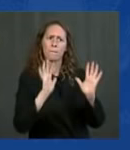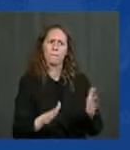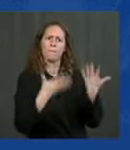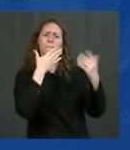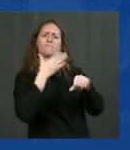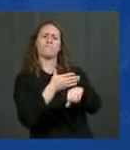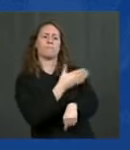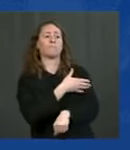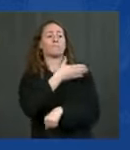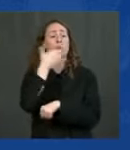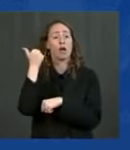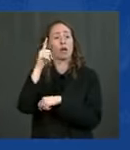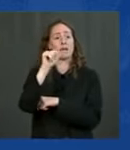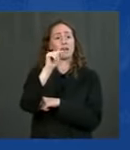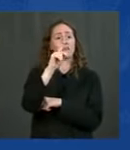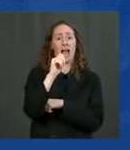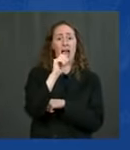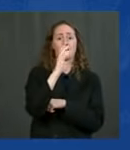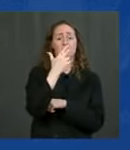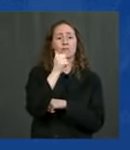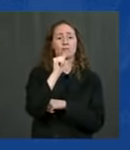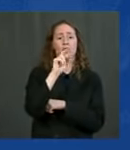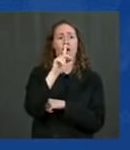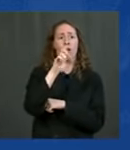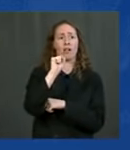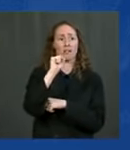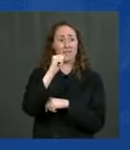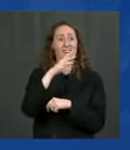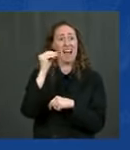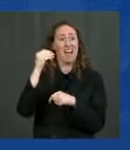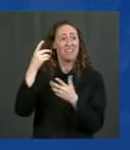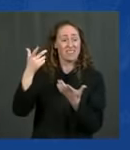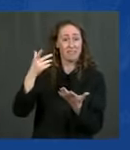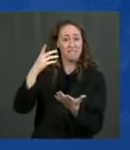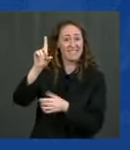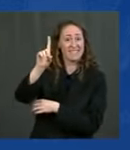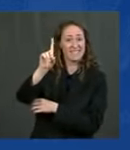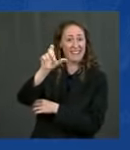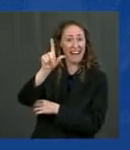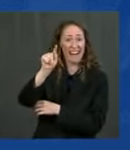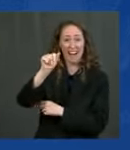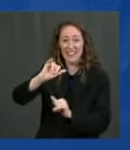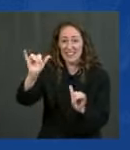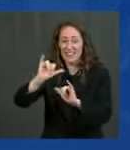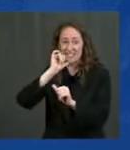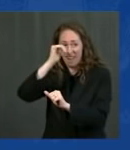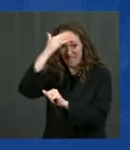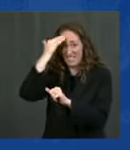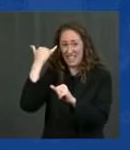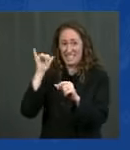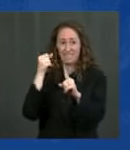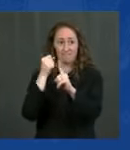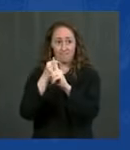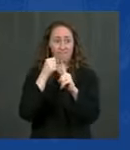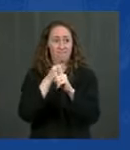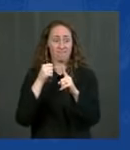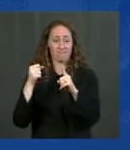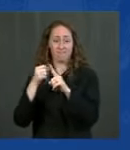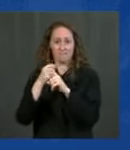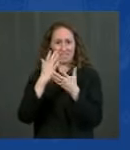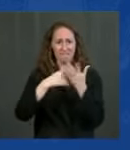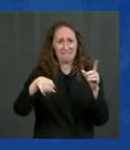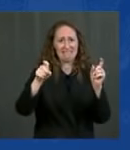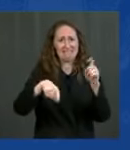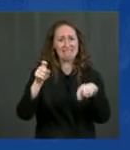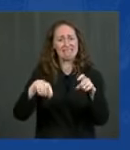Laura and Delta two storms that they still haven't been gotten the needs that they met that they have this isn't about